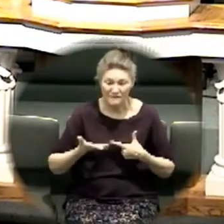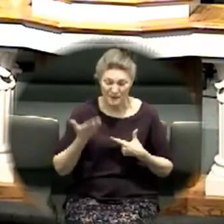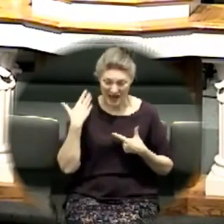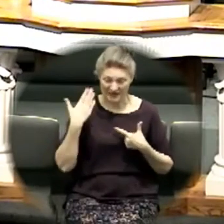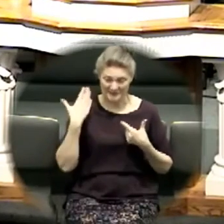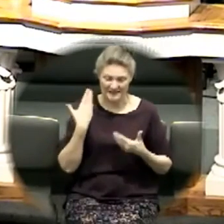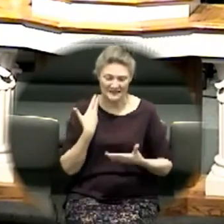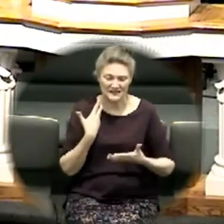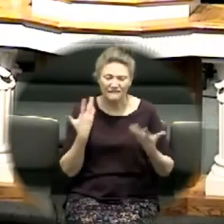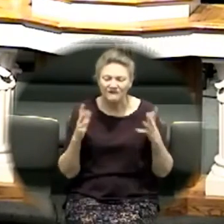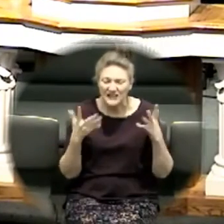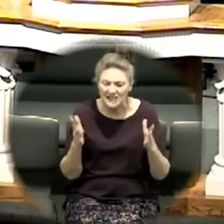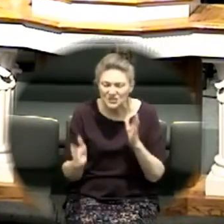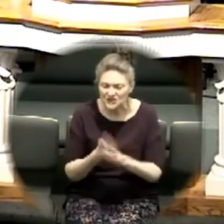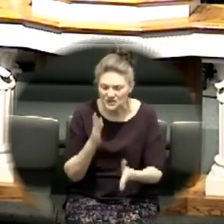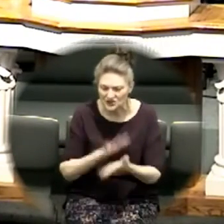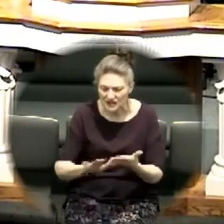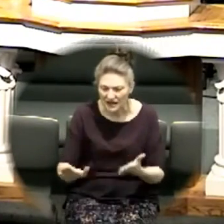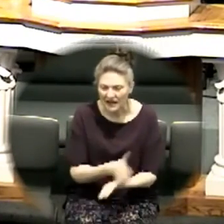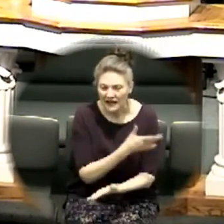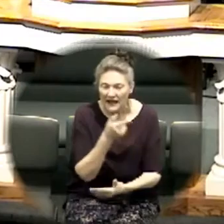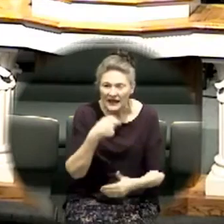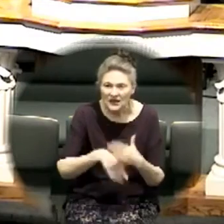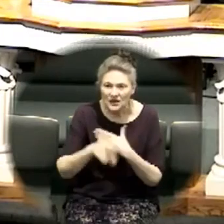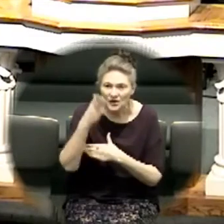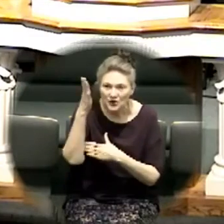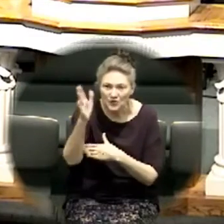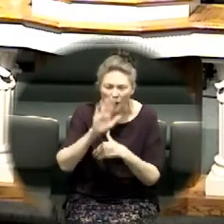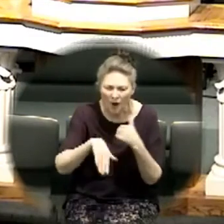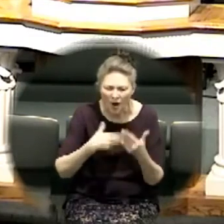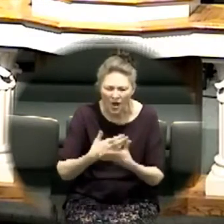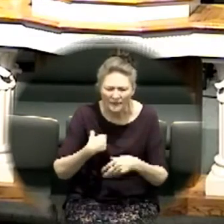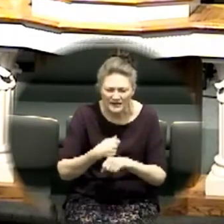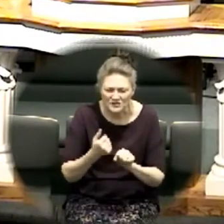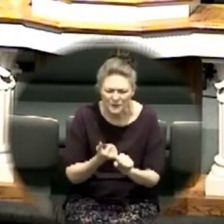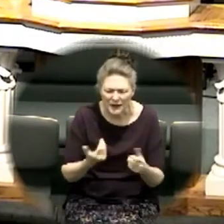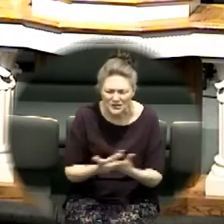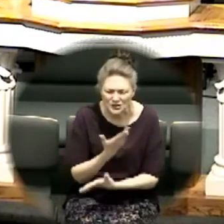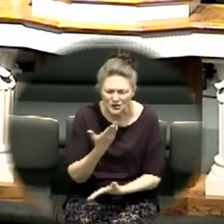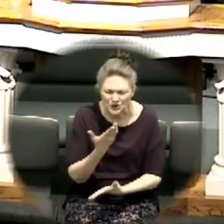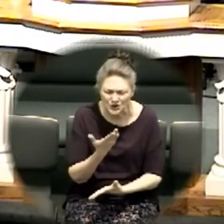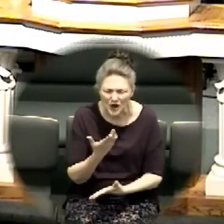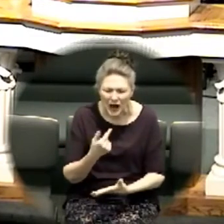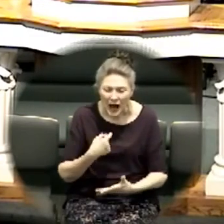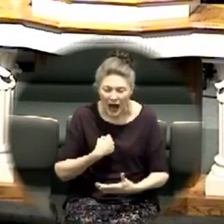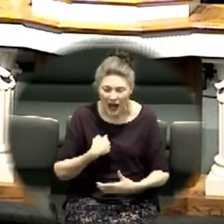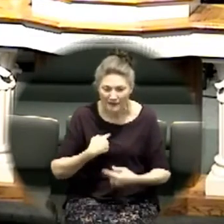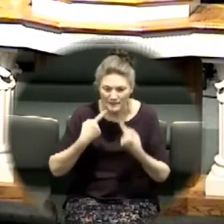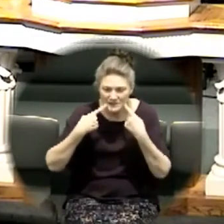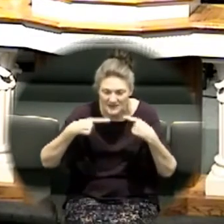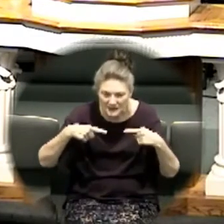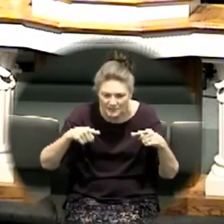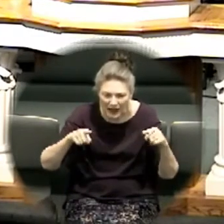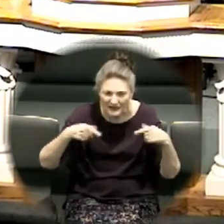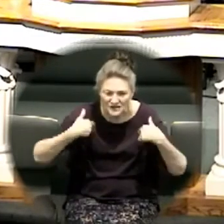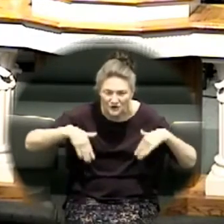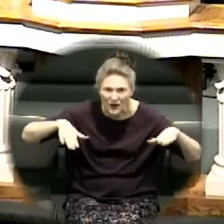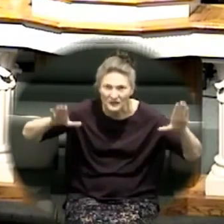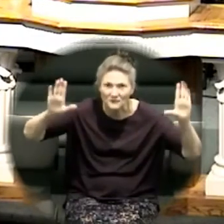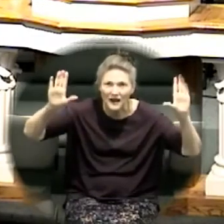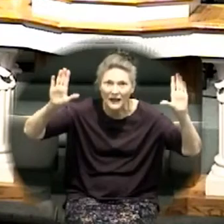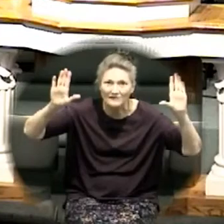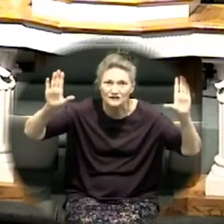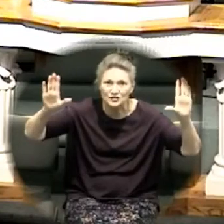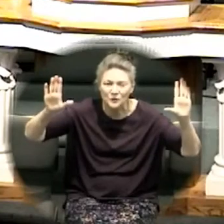my last is over in you so they do surrender my